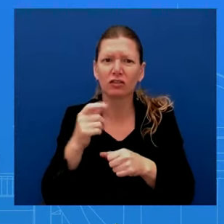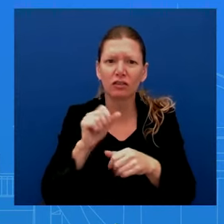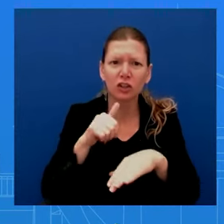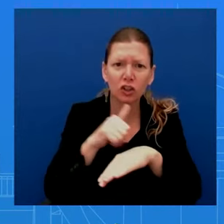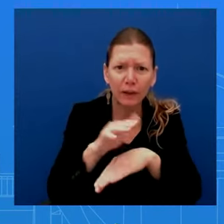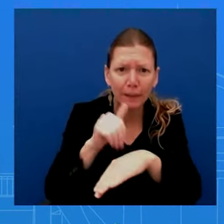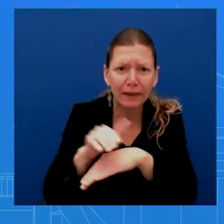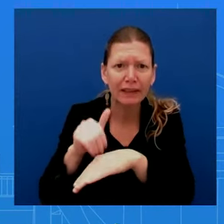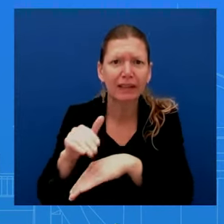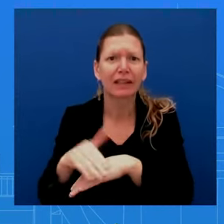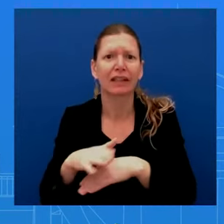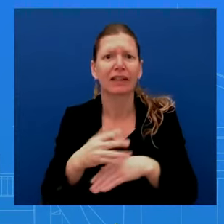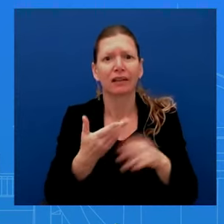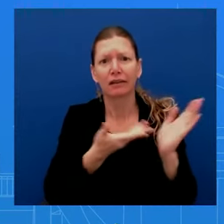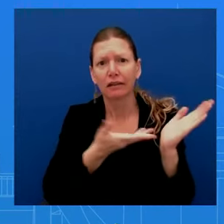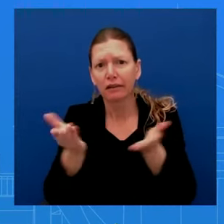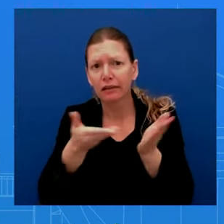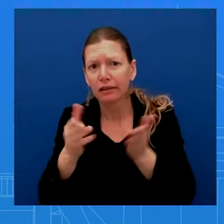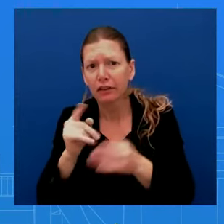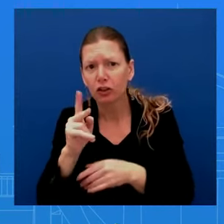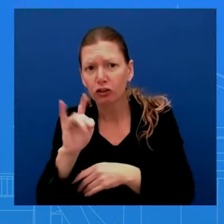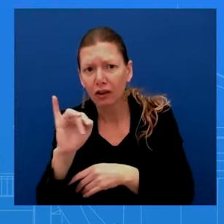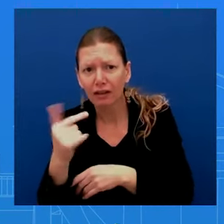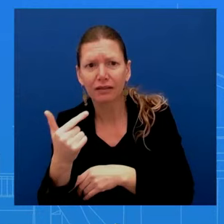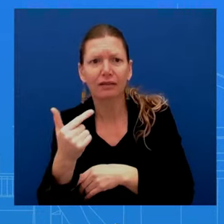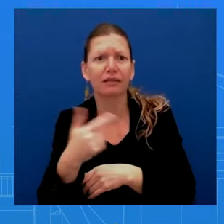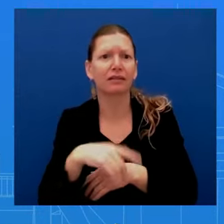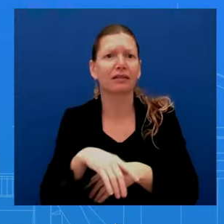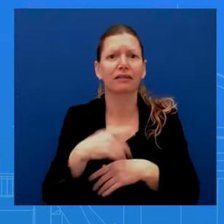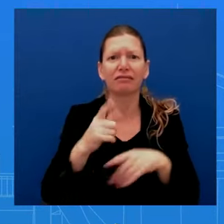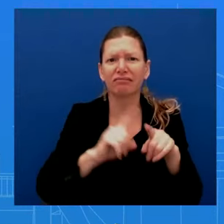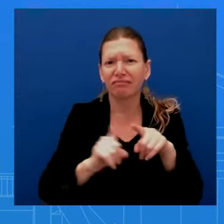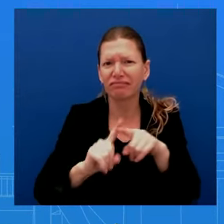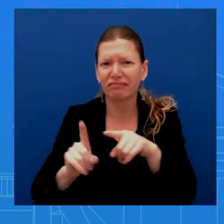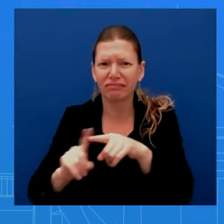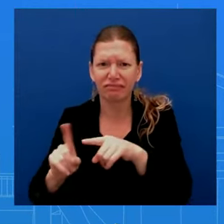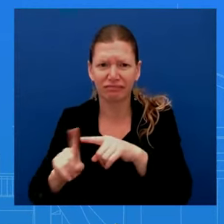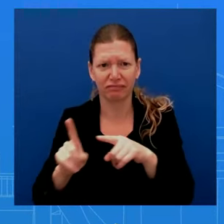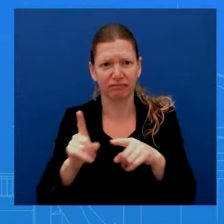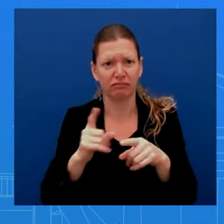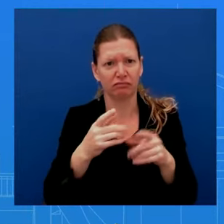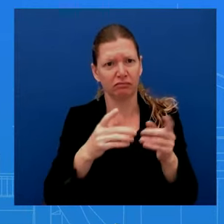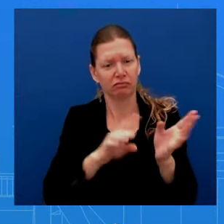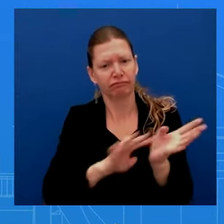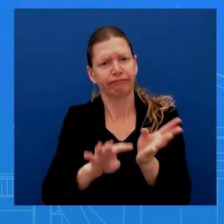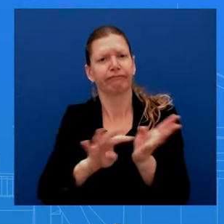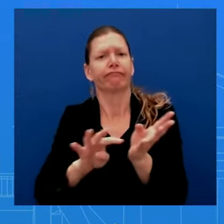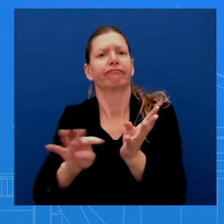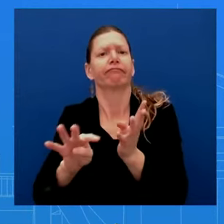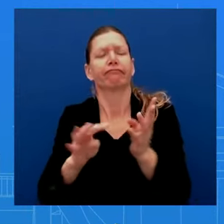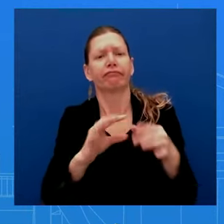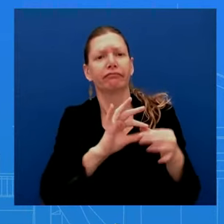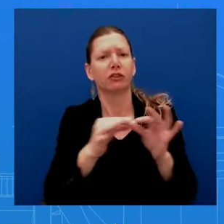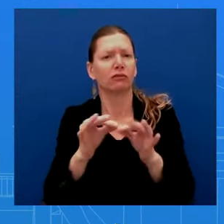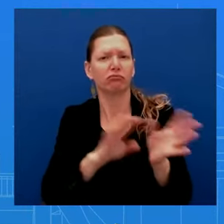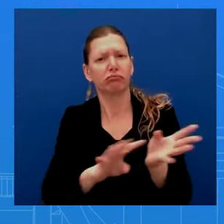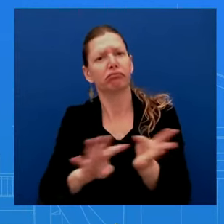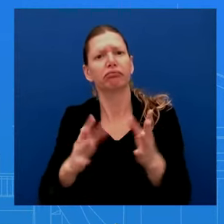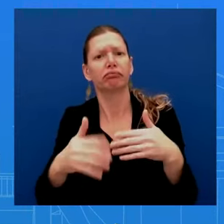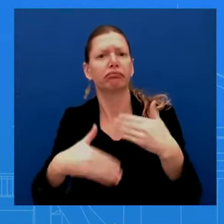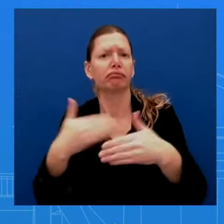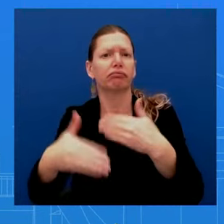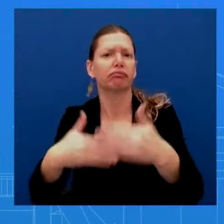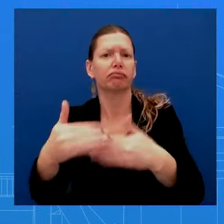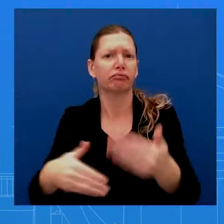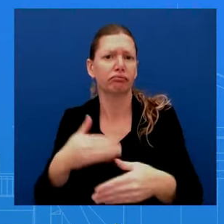of areas to get those supply chain pressures down. Do you have a sense of